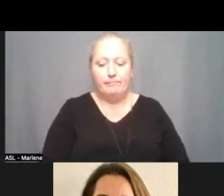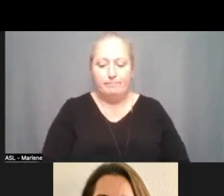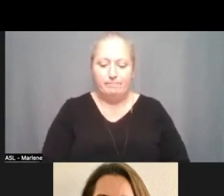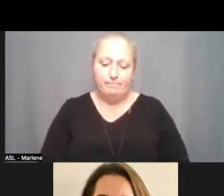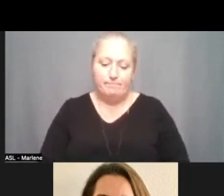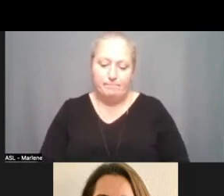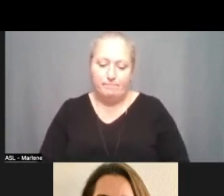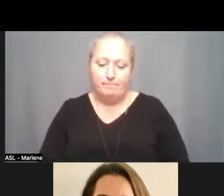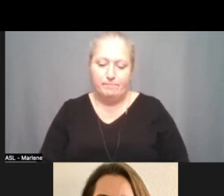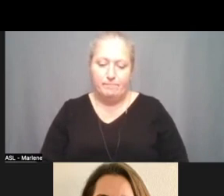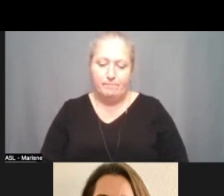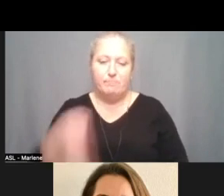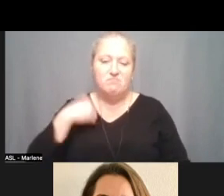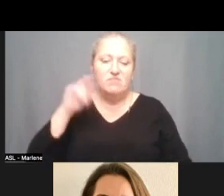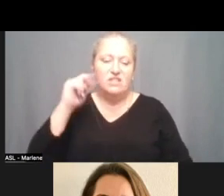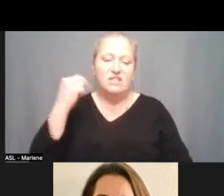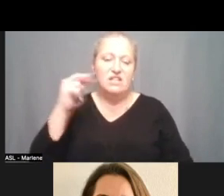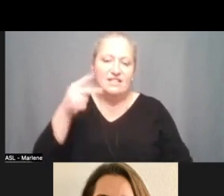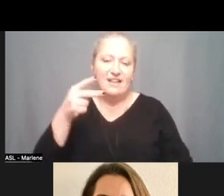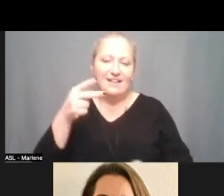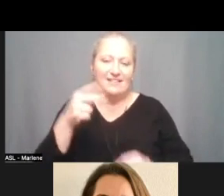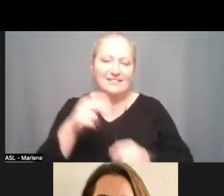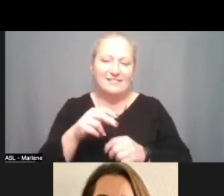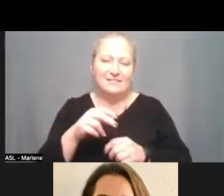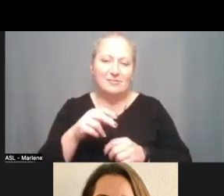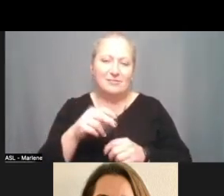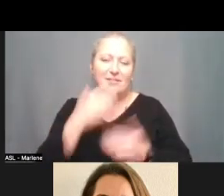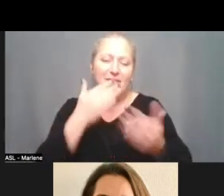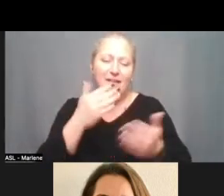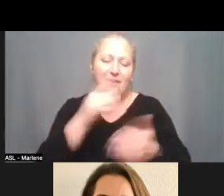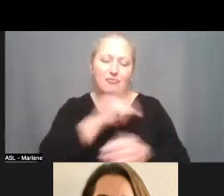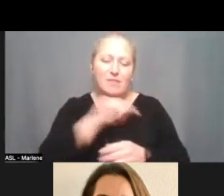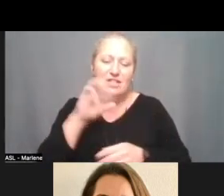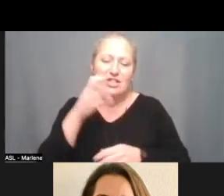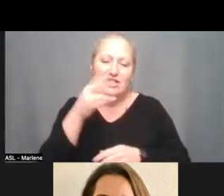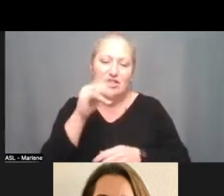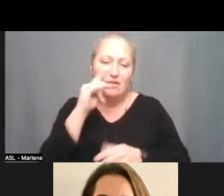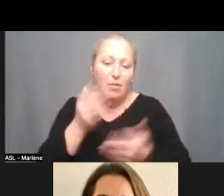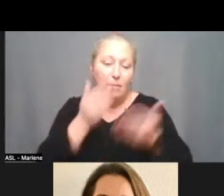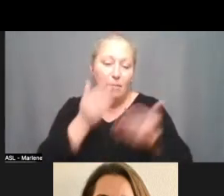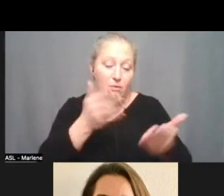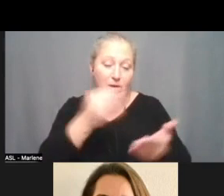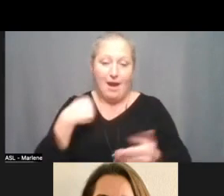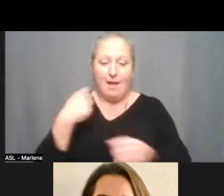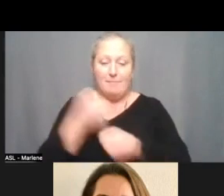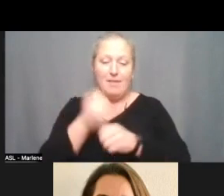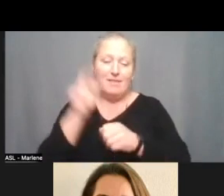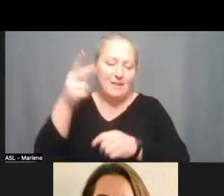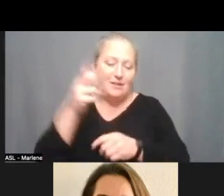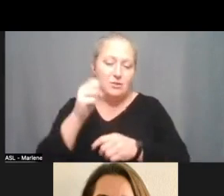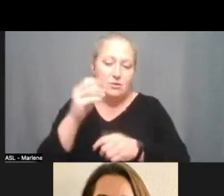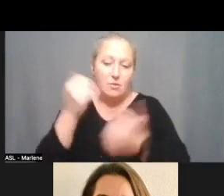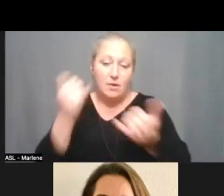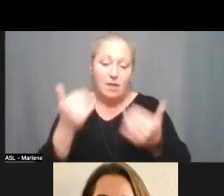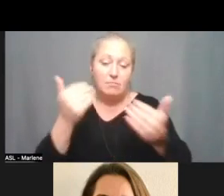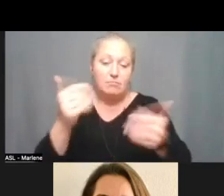i will second this um thank you trustee chin for the motion and i made the second so let's go to